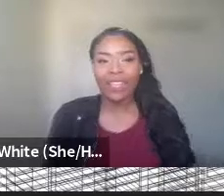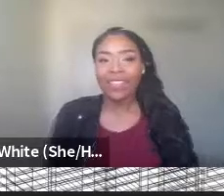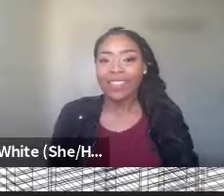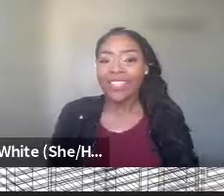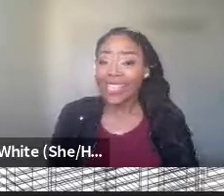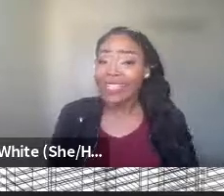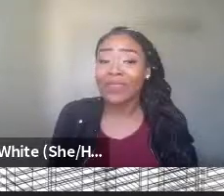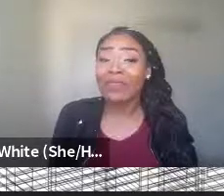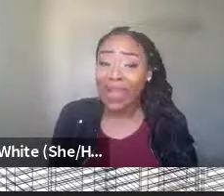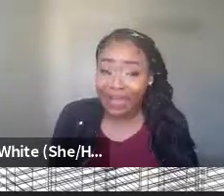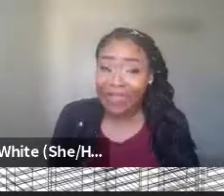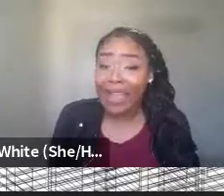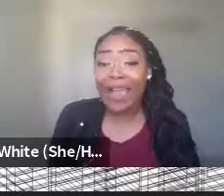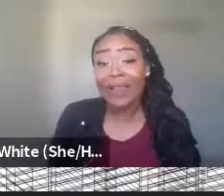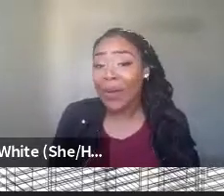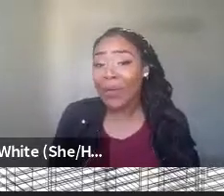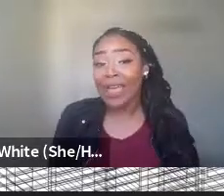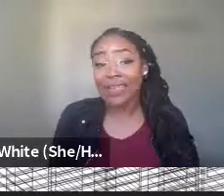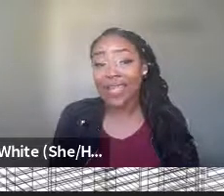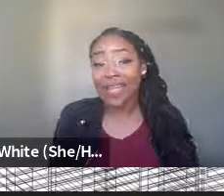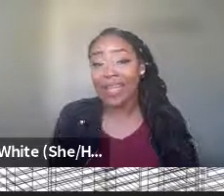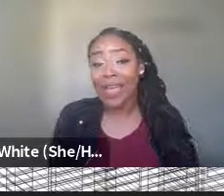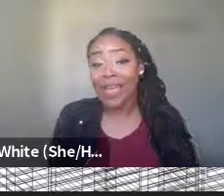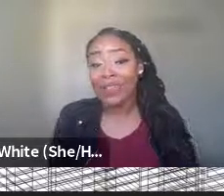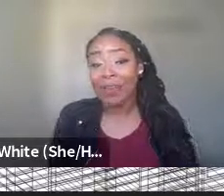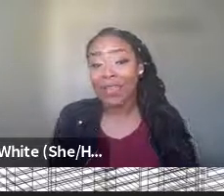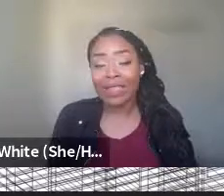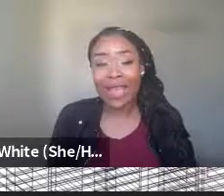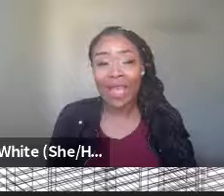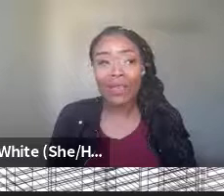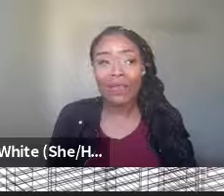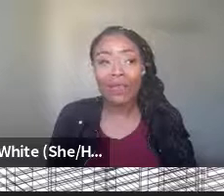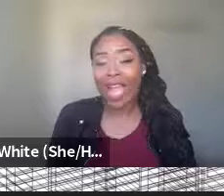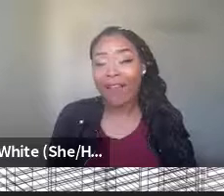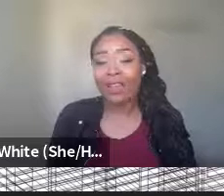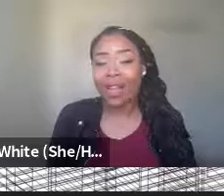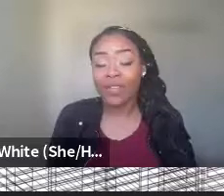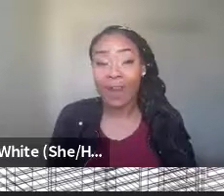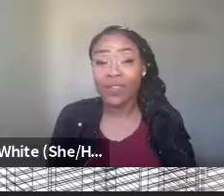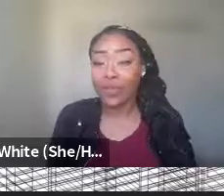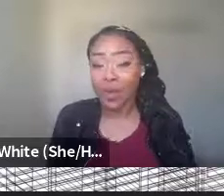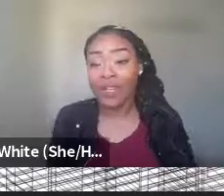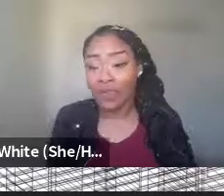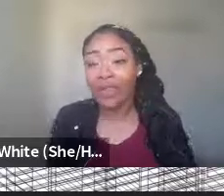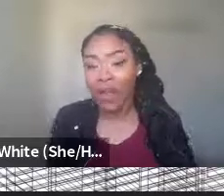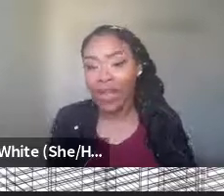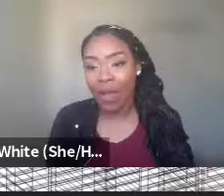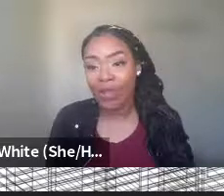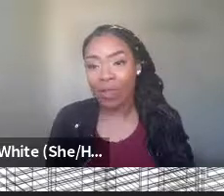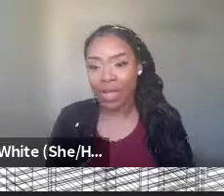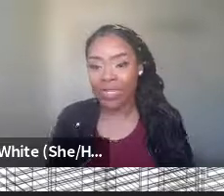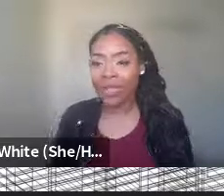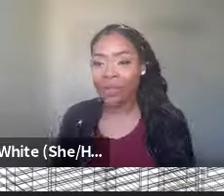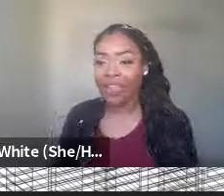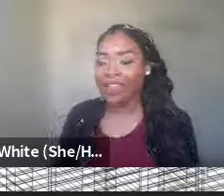these kids can write. Like, I know that it's like something that they have a lot of time to do, particularly right